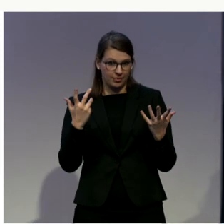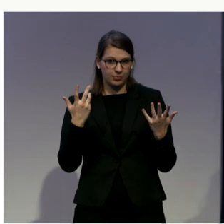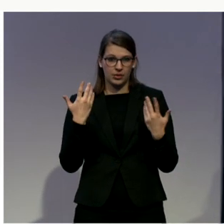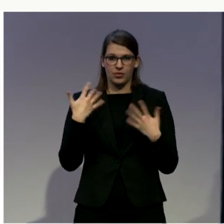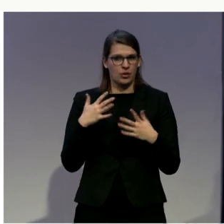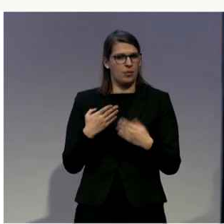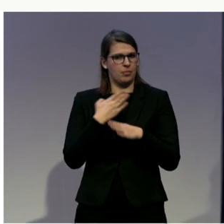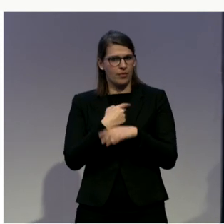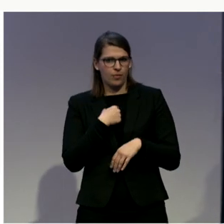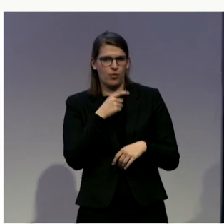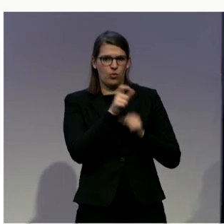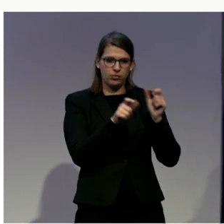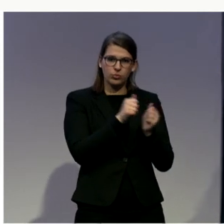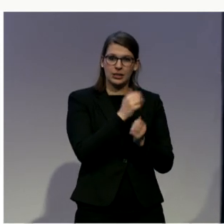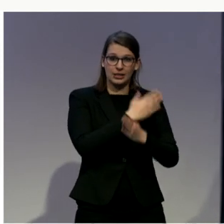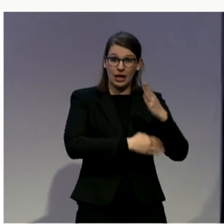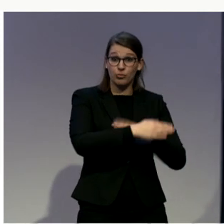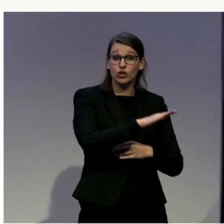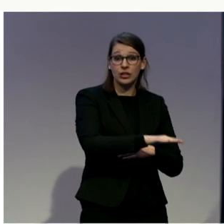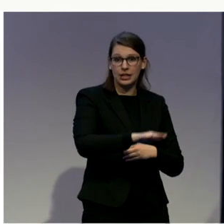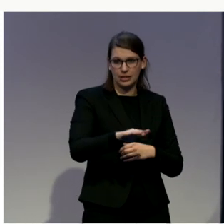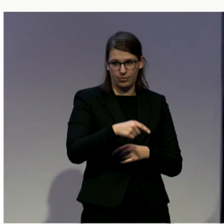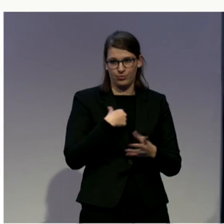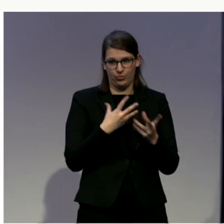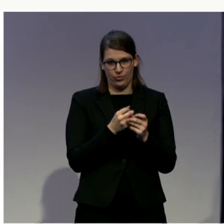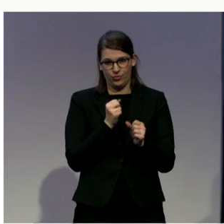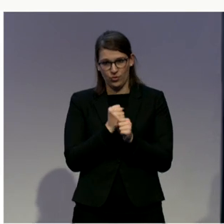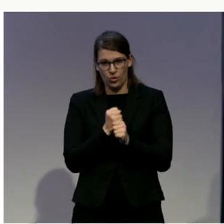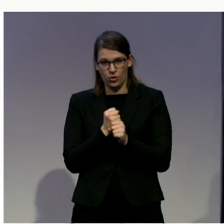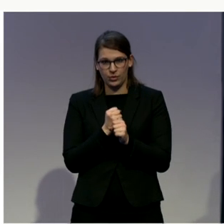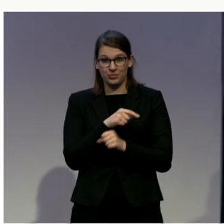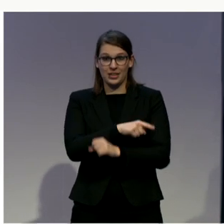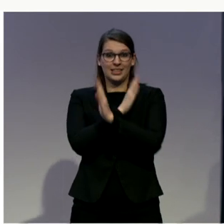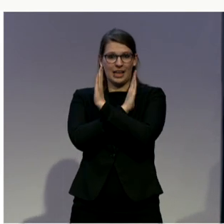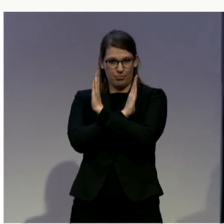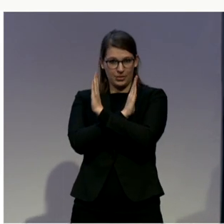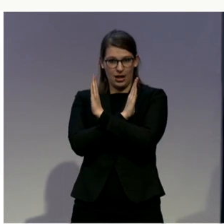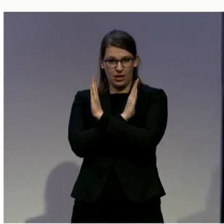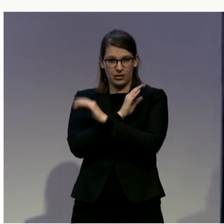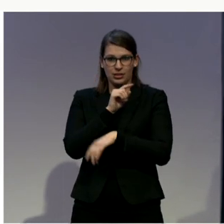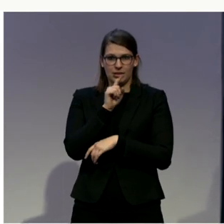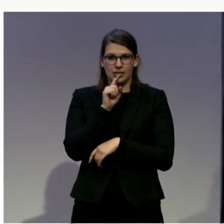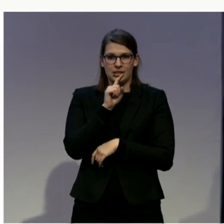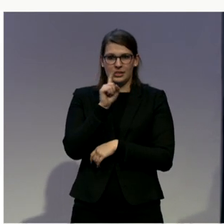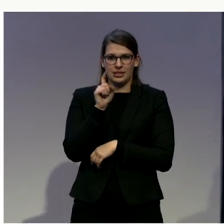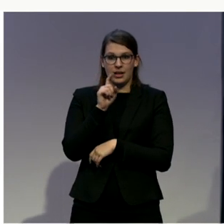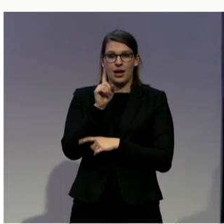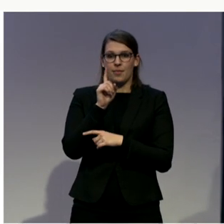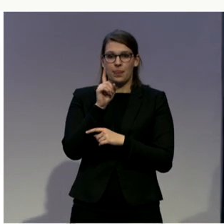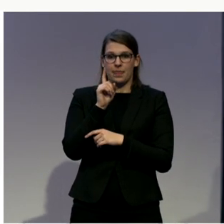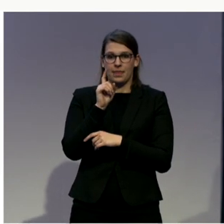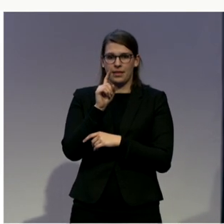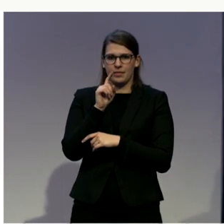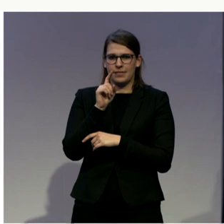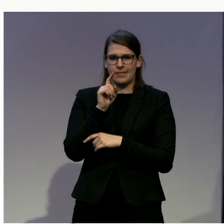disabilities who are accessing the justice system in Zimbabwe. And I've also recently done some work around that.